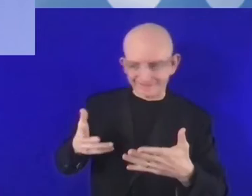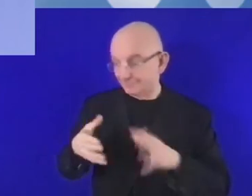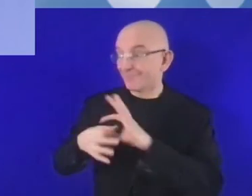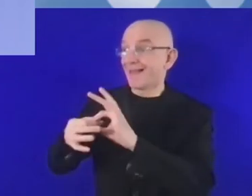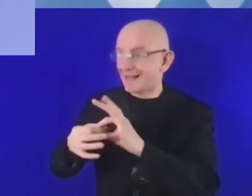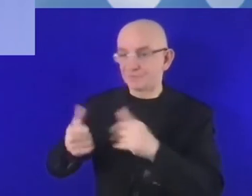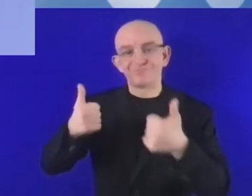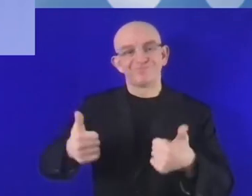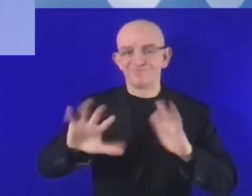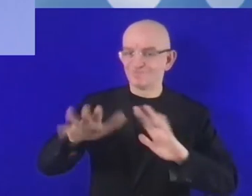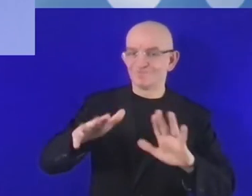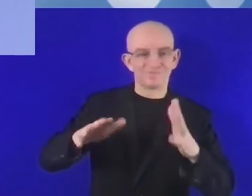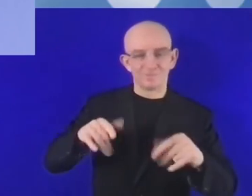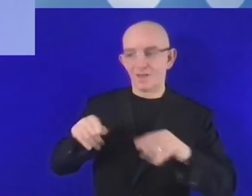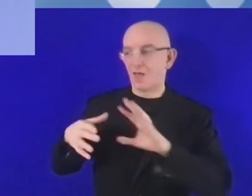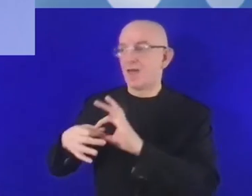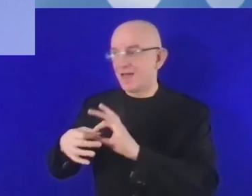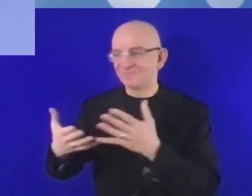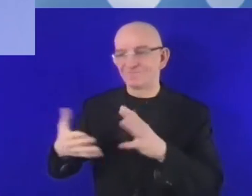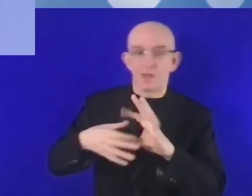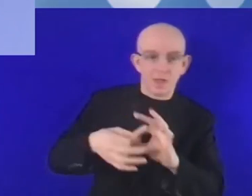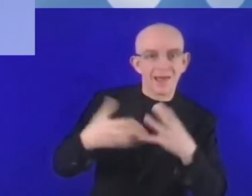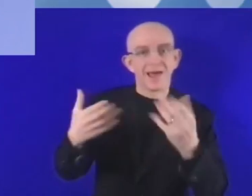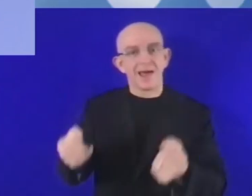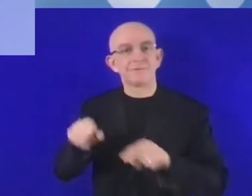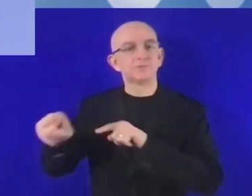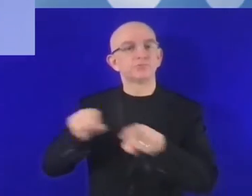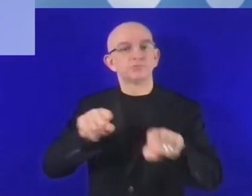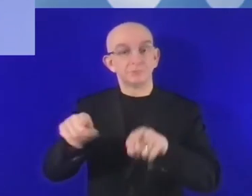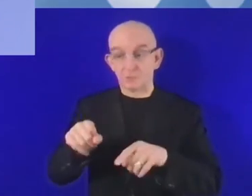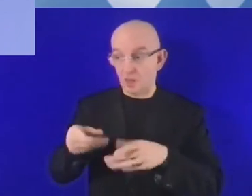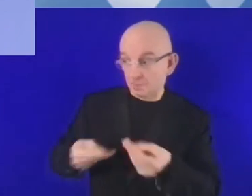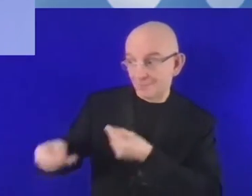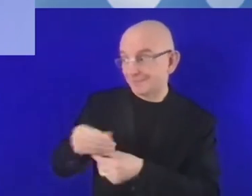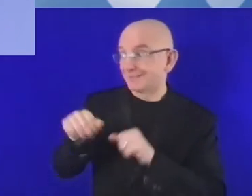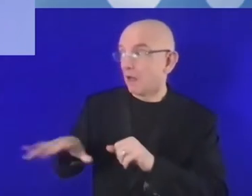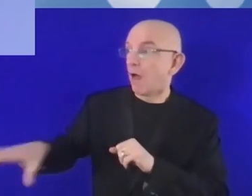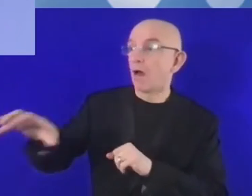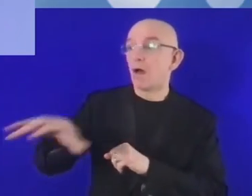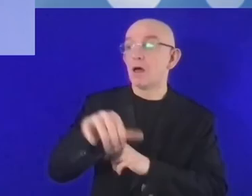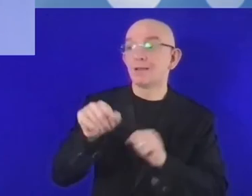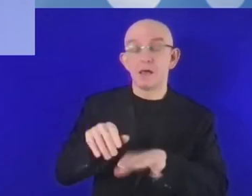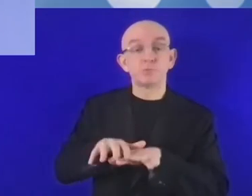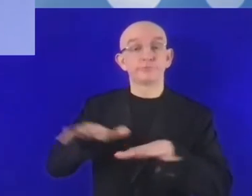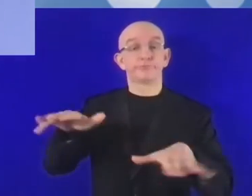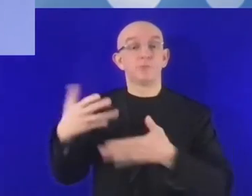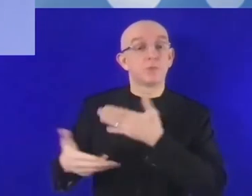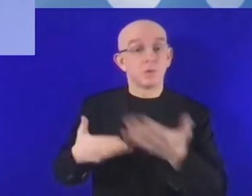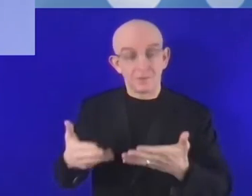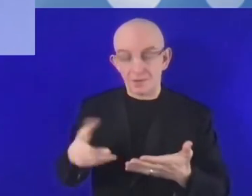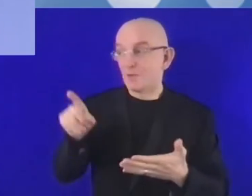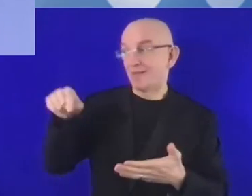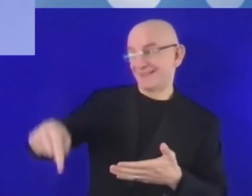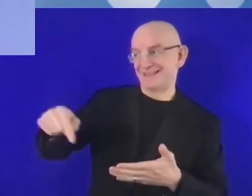the challenge we are facing. So, therefore, both the government and the private sector, like local,